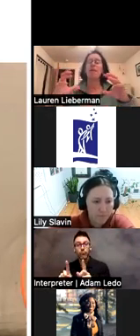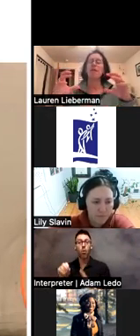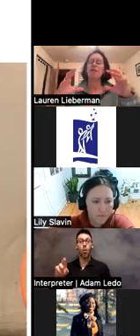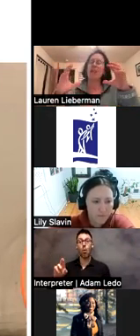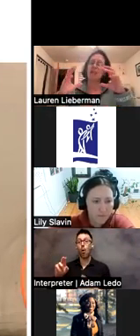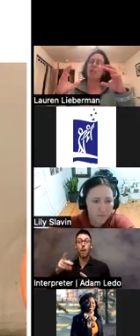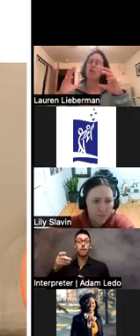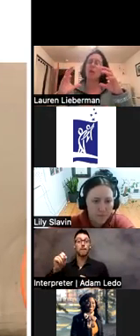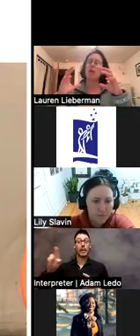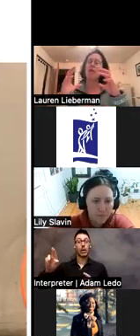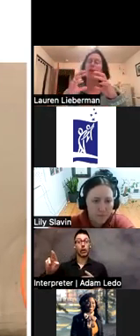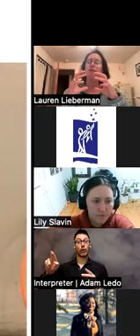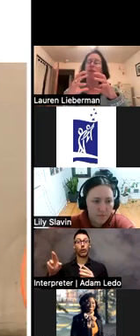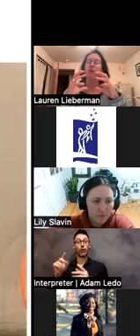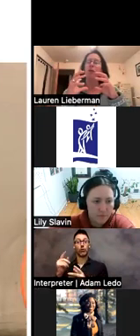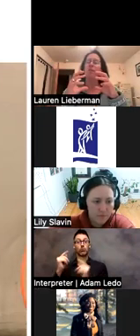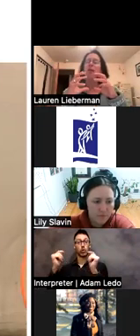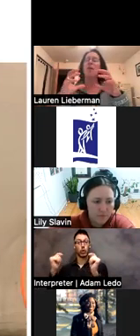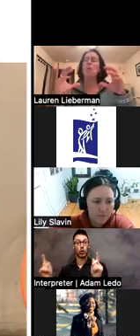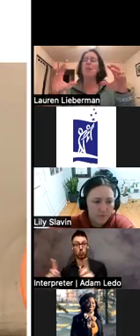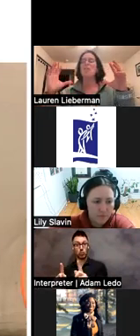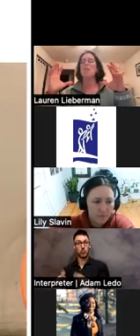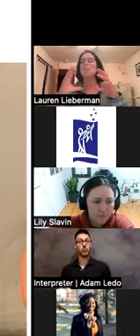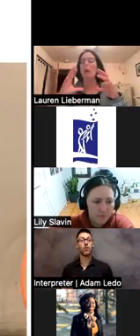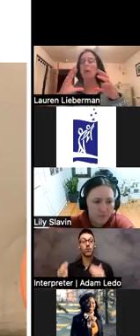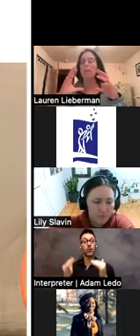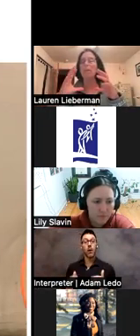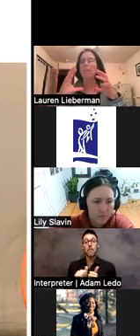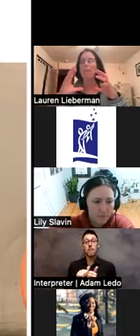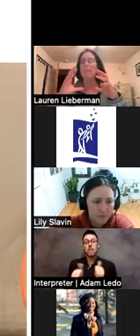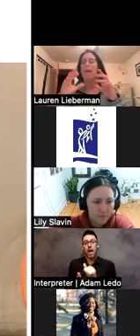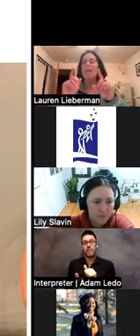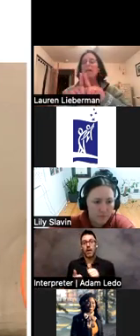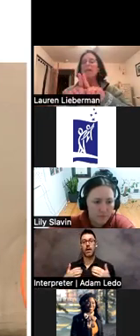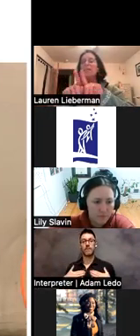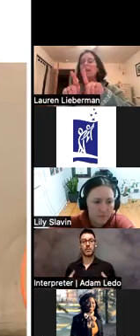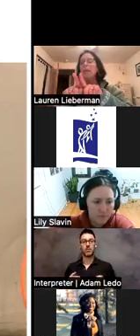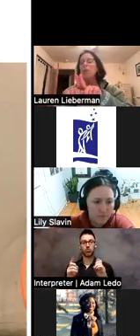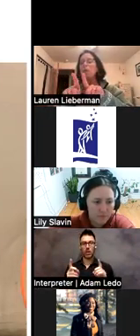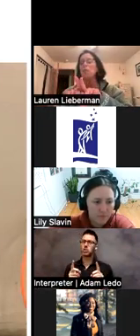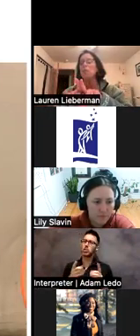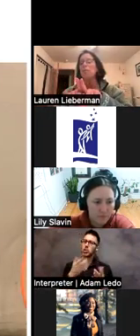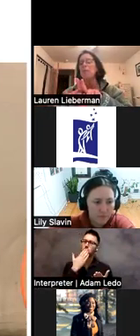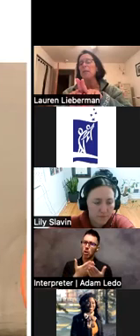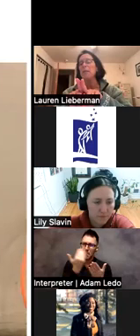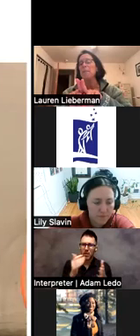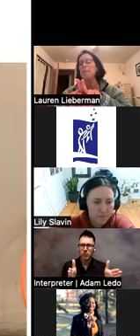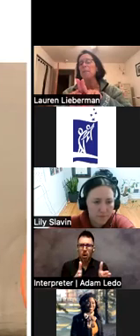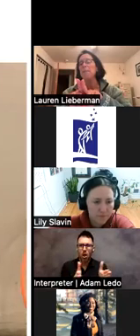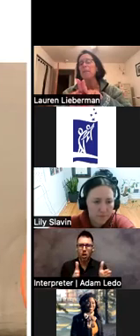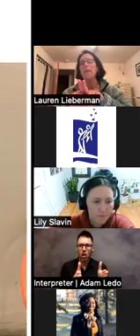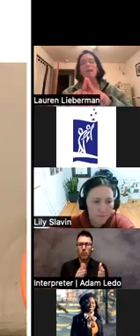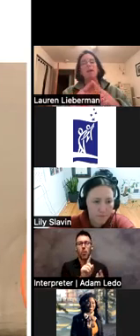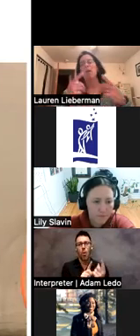modified Physical Education, which is beneficial in some ways because it's smaller. And the kids get paired one-to-one with a peer,